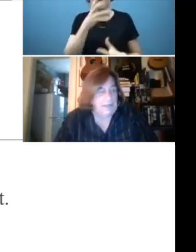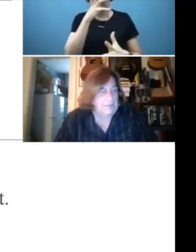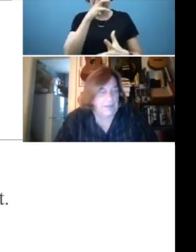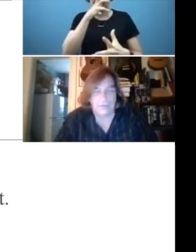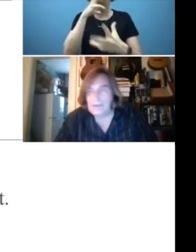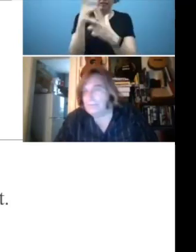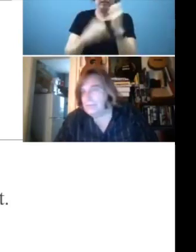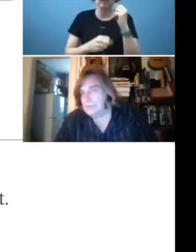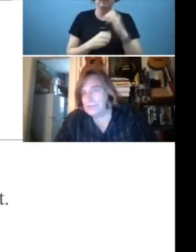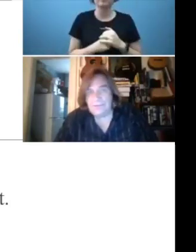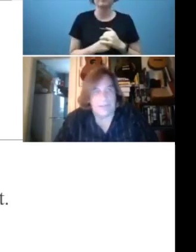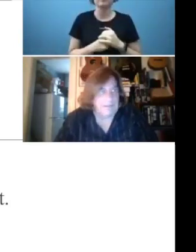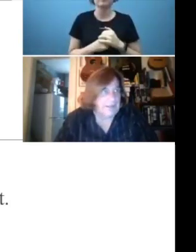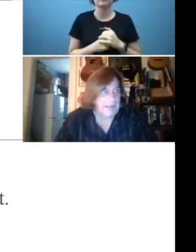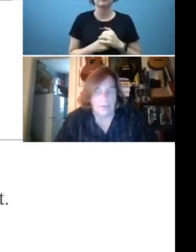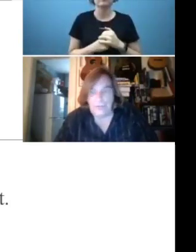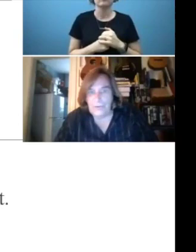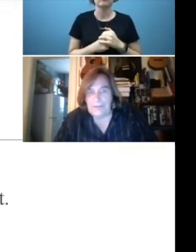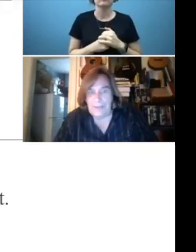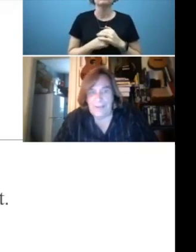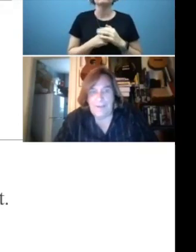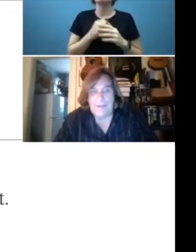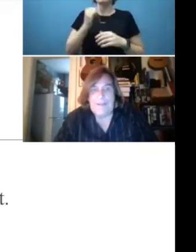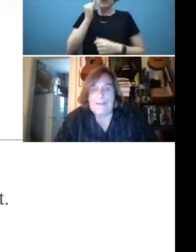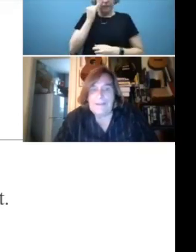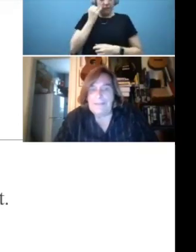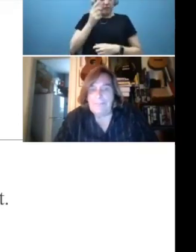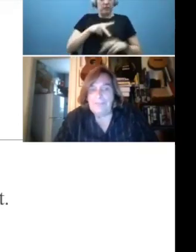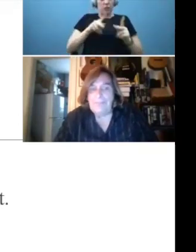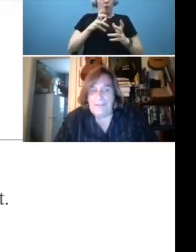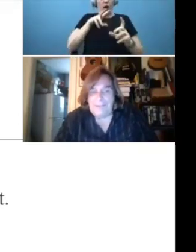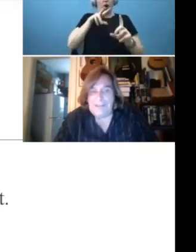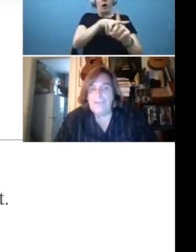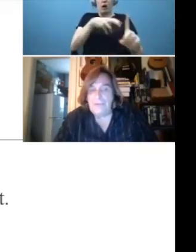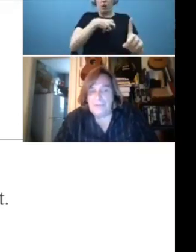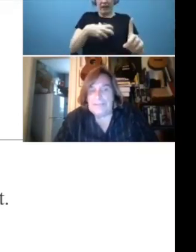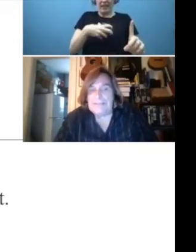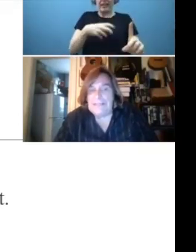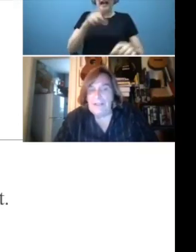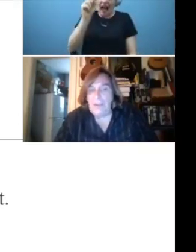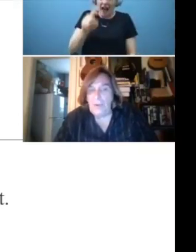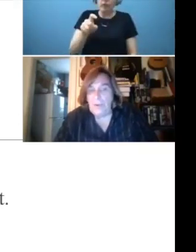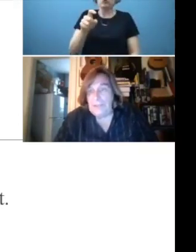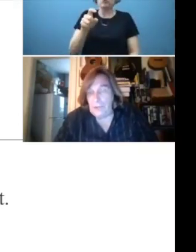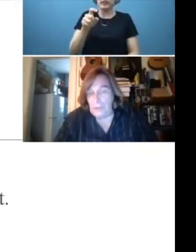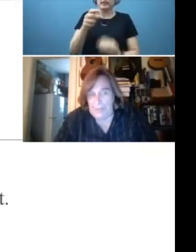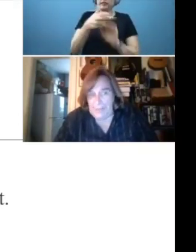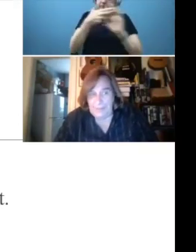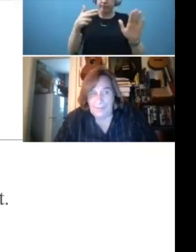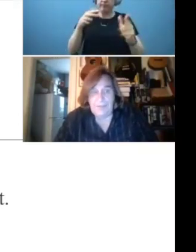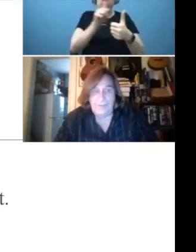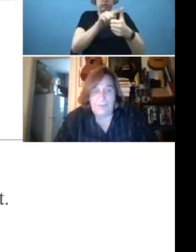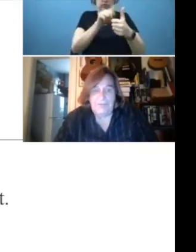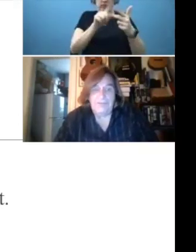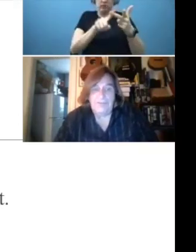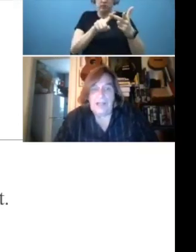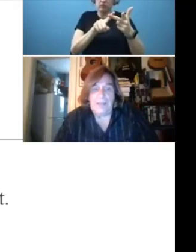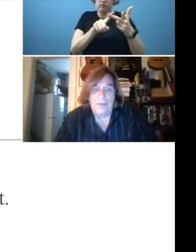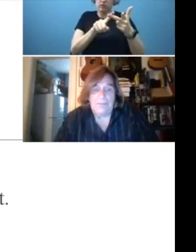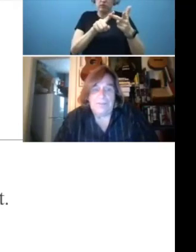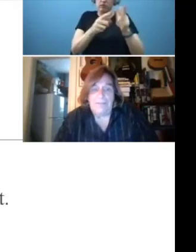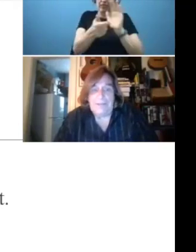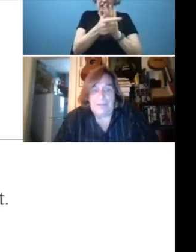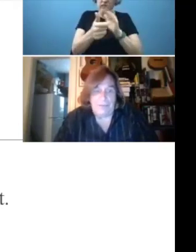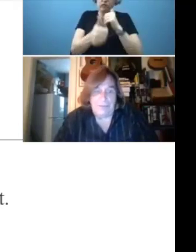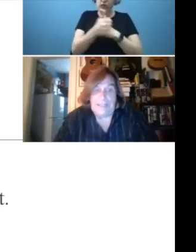either be an administrative solution, 10 day or 30 day, it must be dangerous, illegal or inhumane. So let's just talk